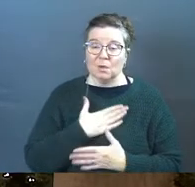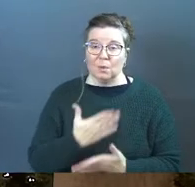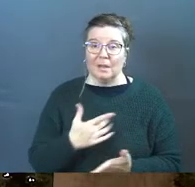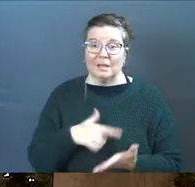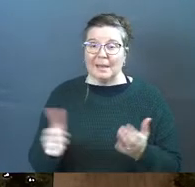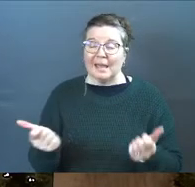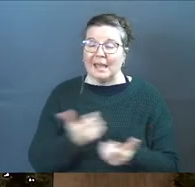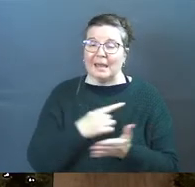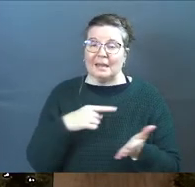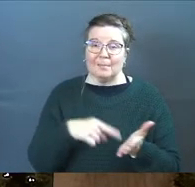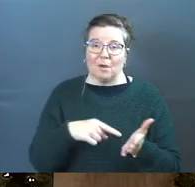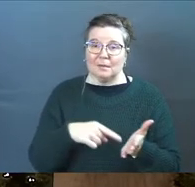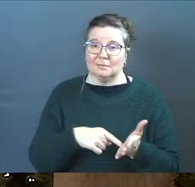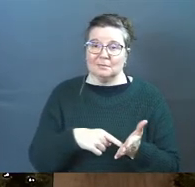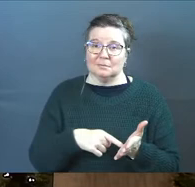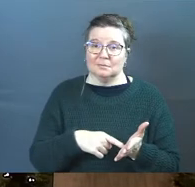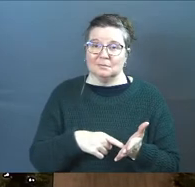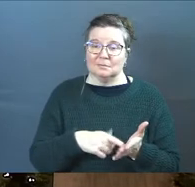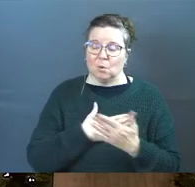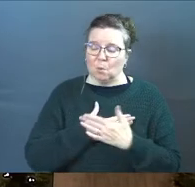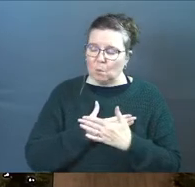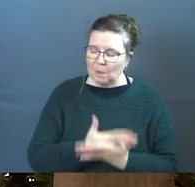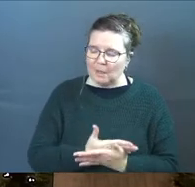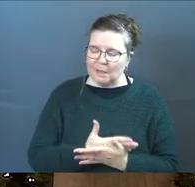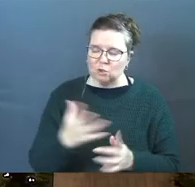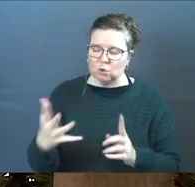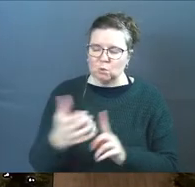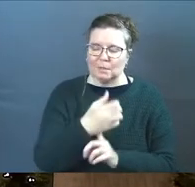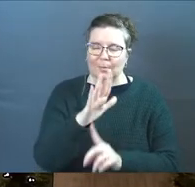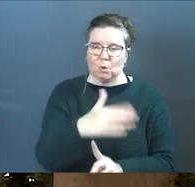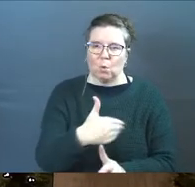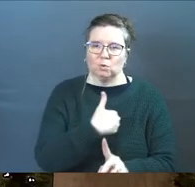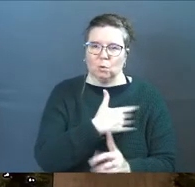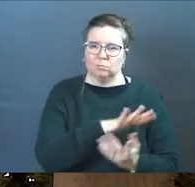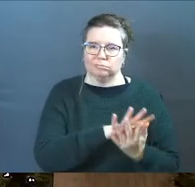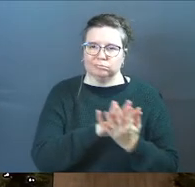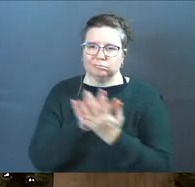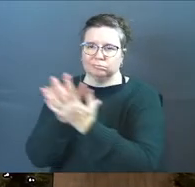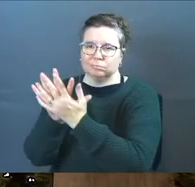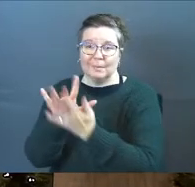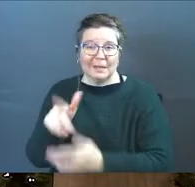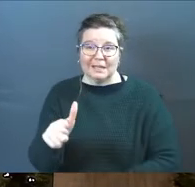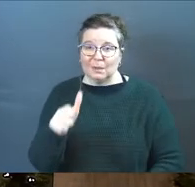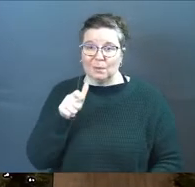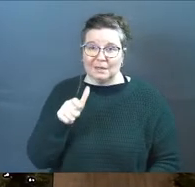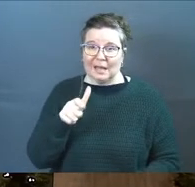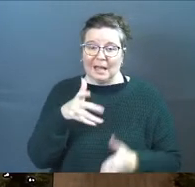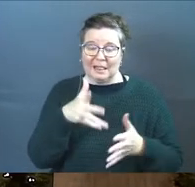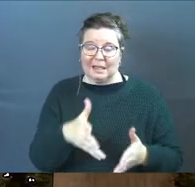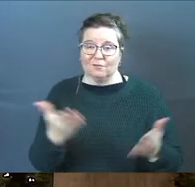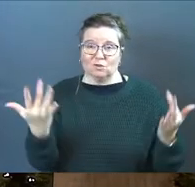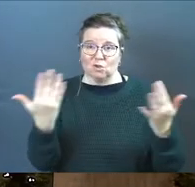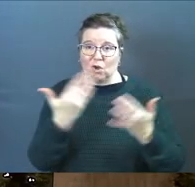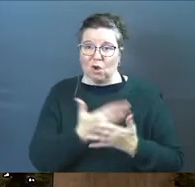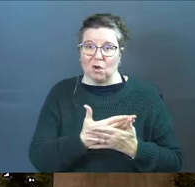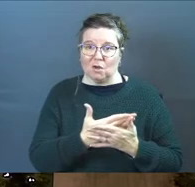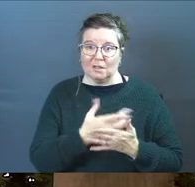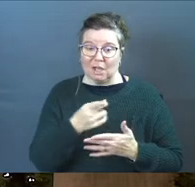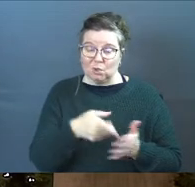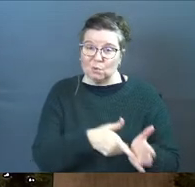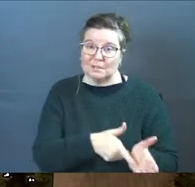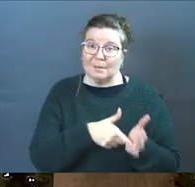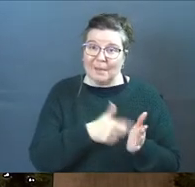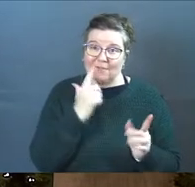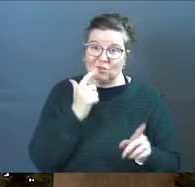willing to pay any price in order to capture your soul but he will not leave you to the darkness that you